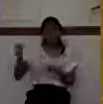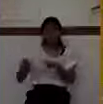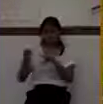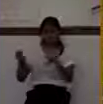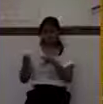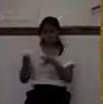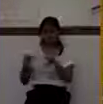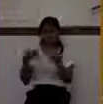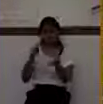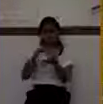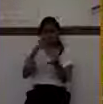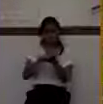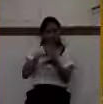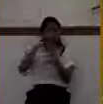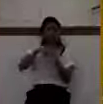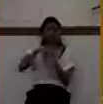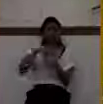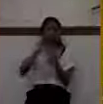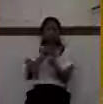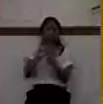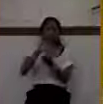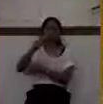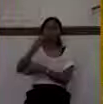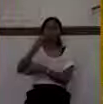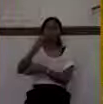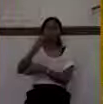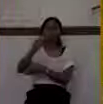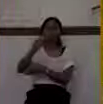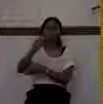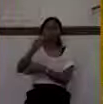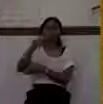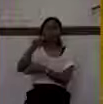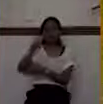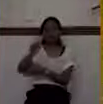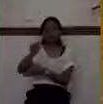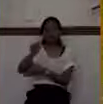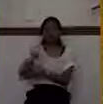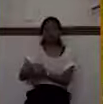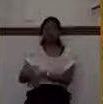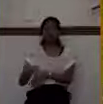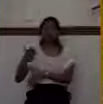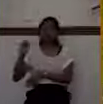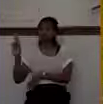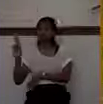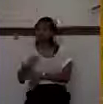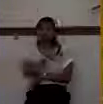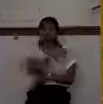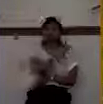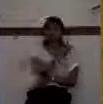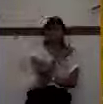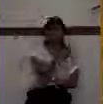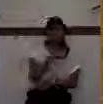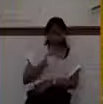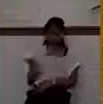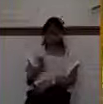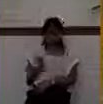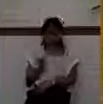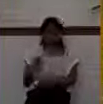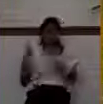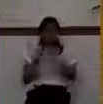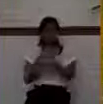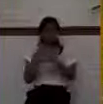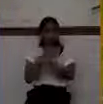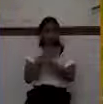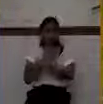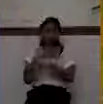the Chronicles of the kings of Judah? And there was war between Rehoboam and Jeroboam all their days. And Rehoboam slept with his fathers and